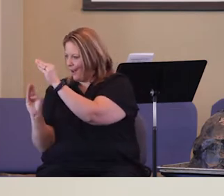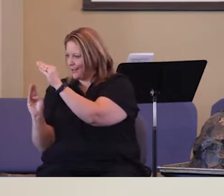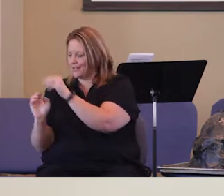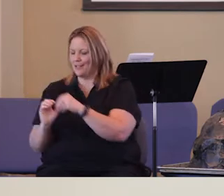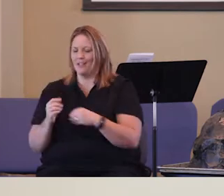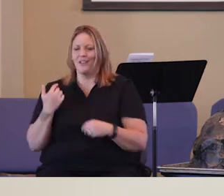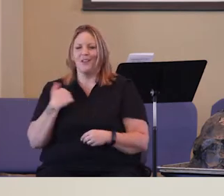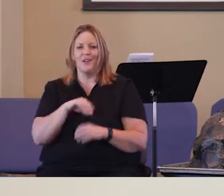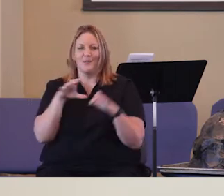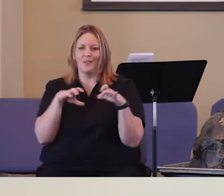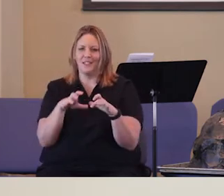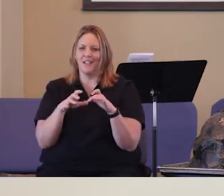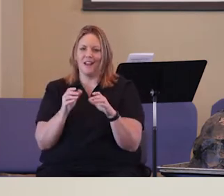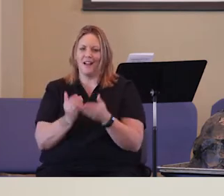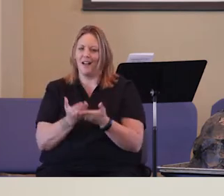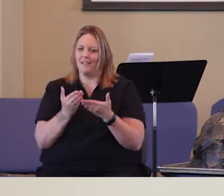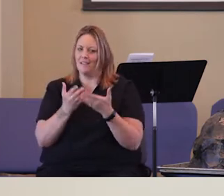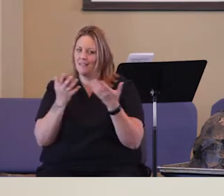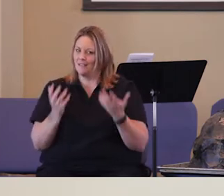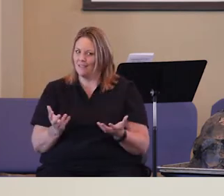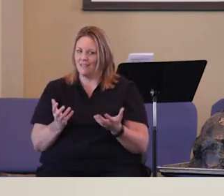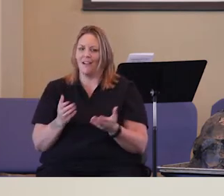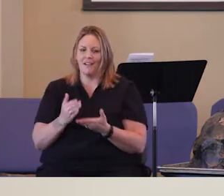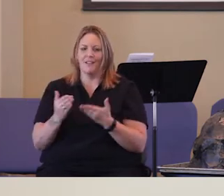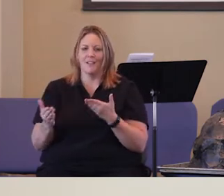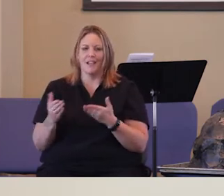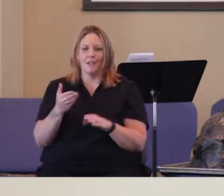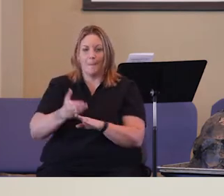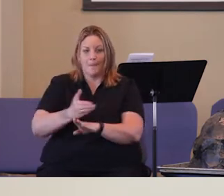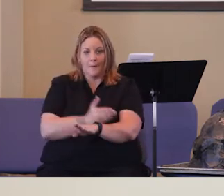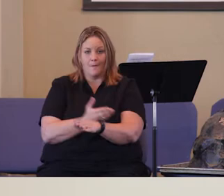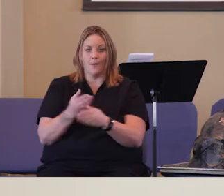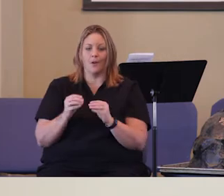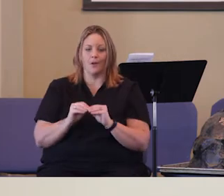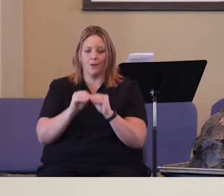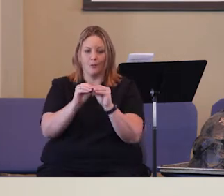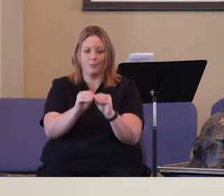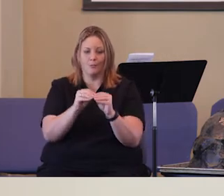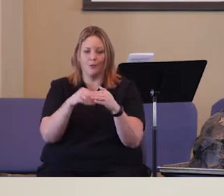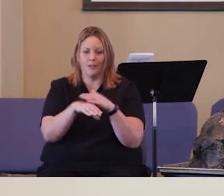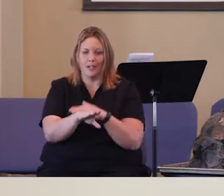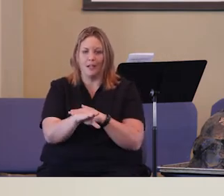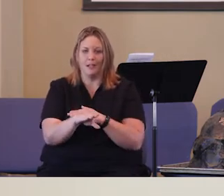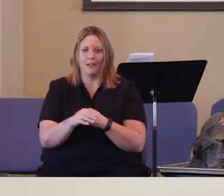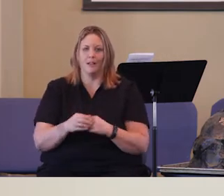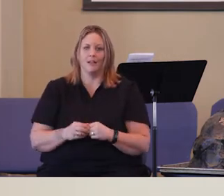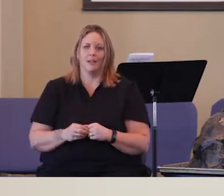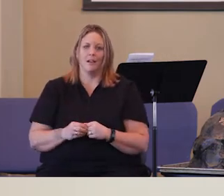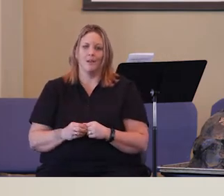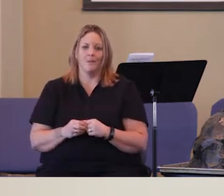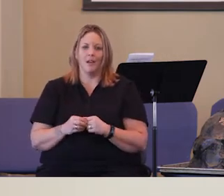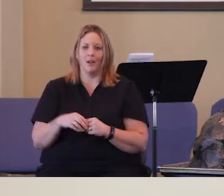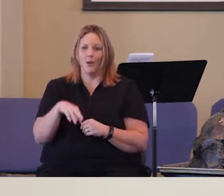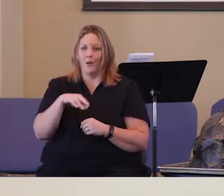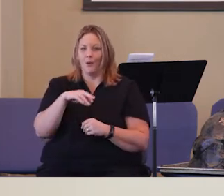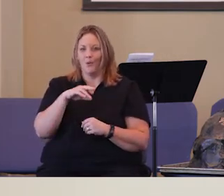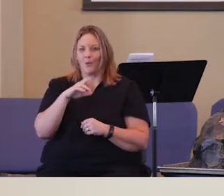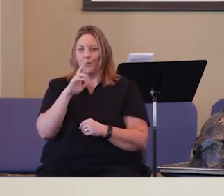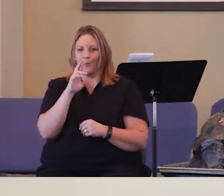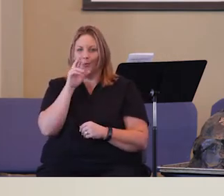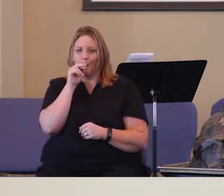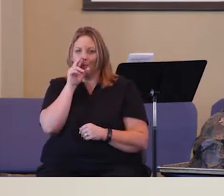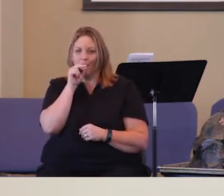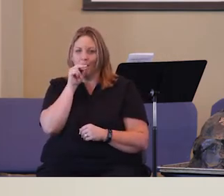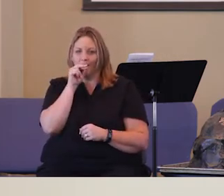And, well, we did a whole lot of stuff before we moved in there. But even after insulating the ceiling, without insulation in the walls or replacing the windows